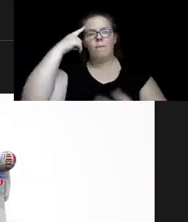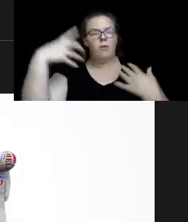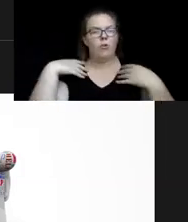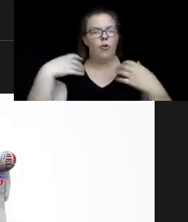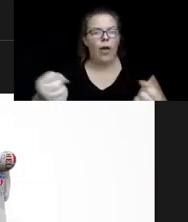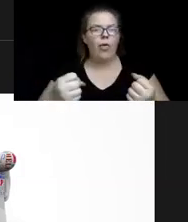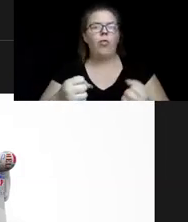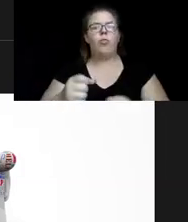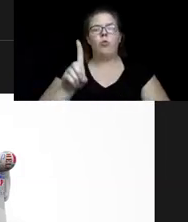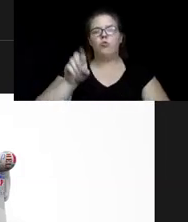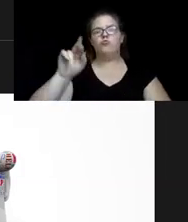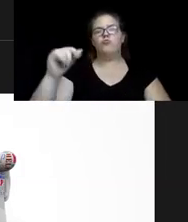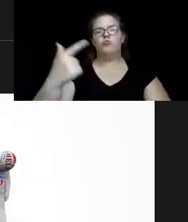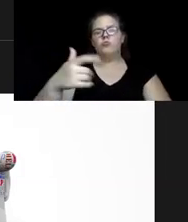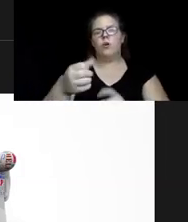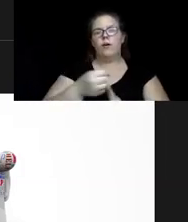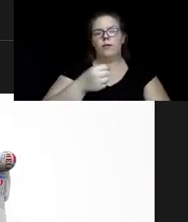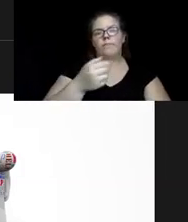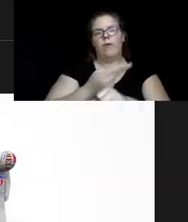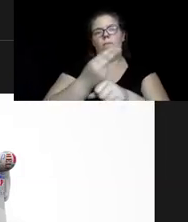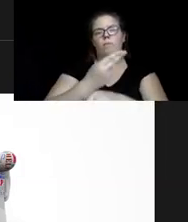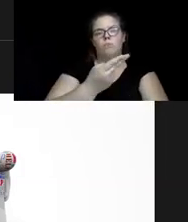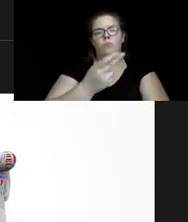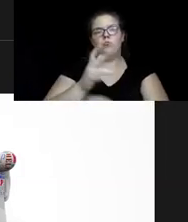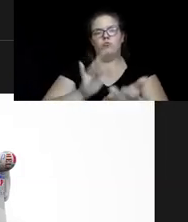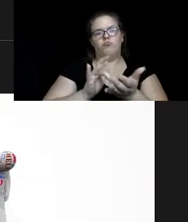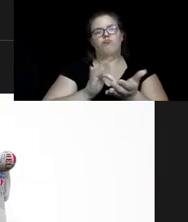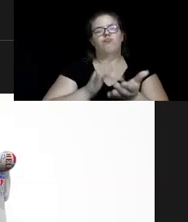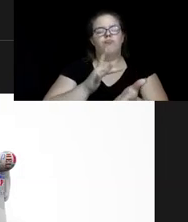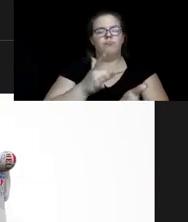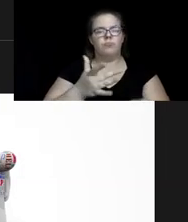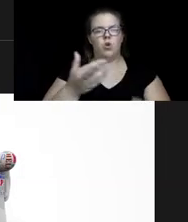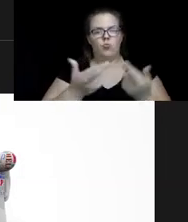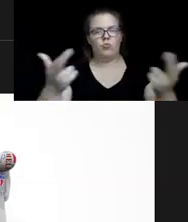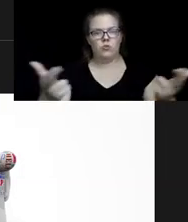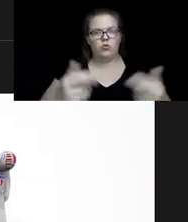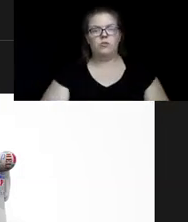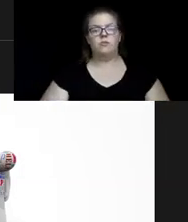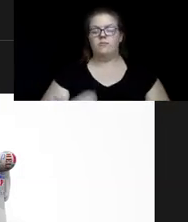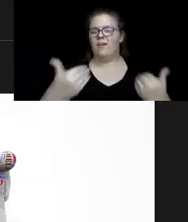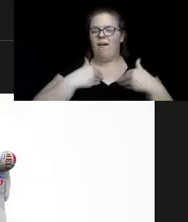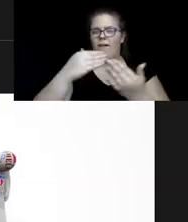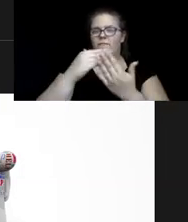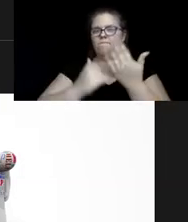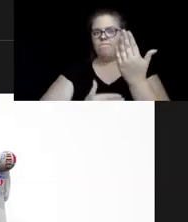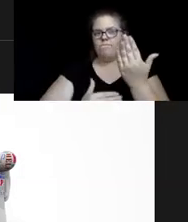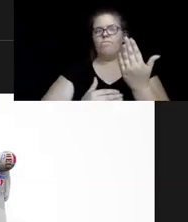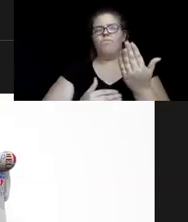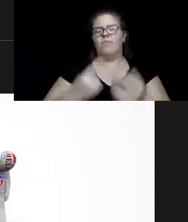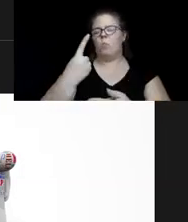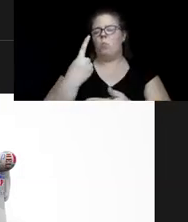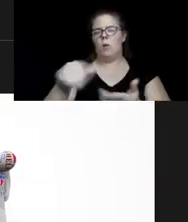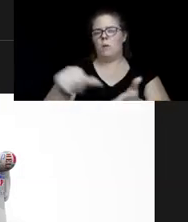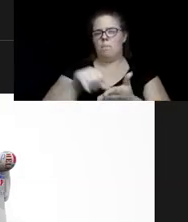At the end of the webinar, I have attached some that you could view that I found helpful to me. There's a one page